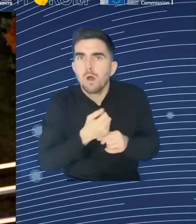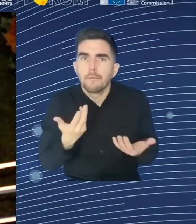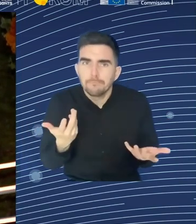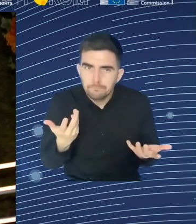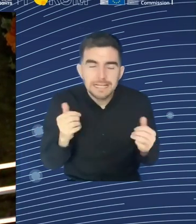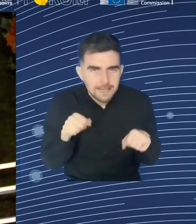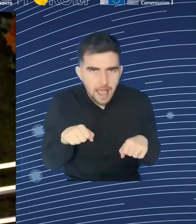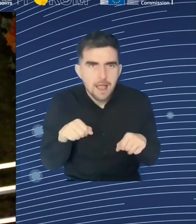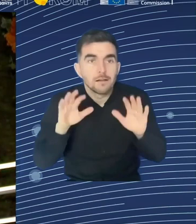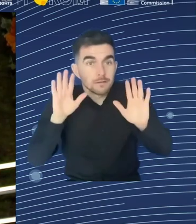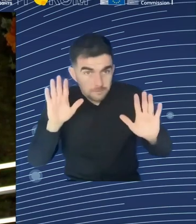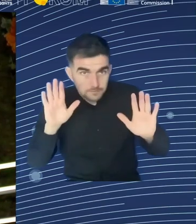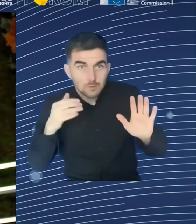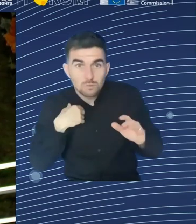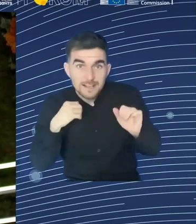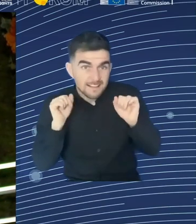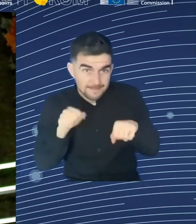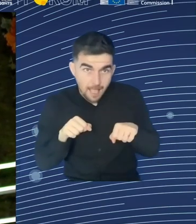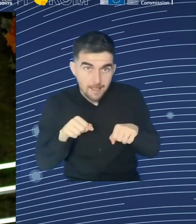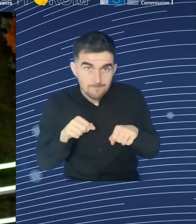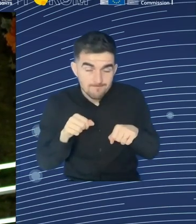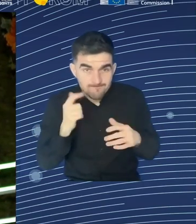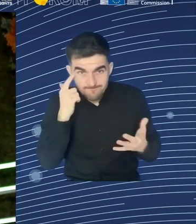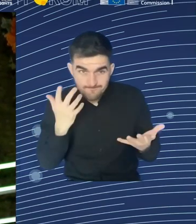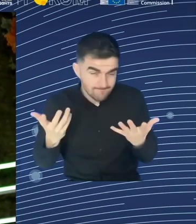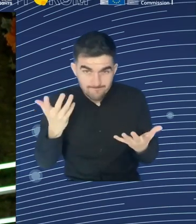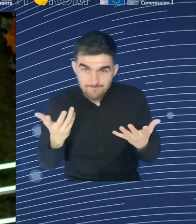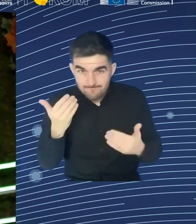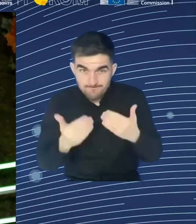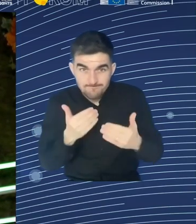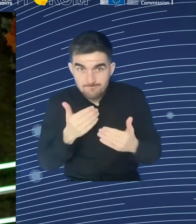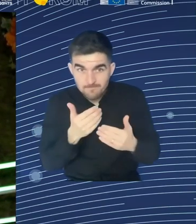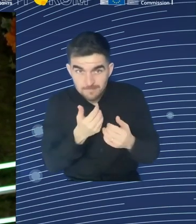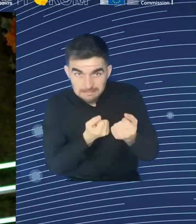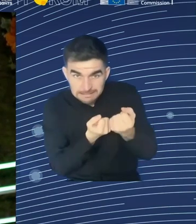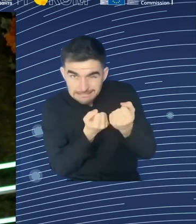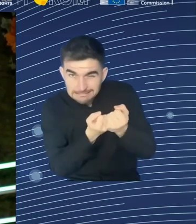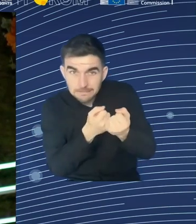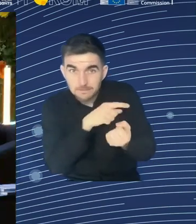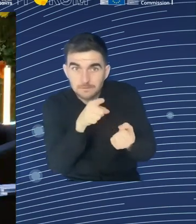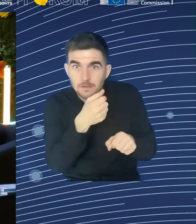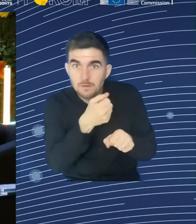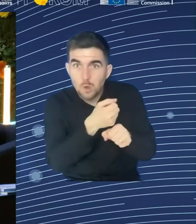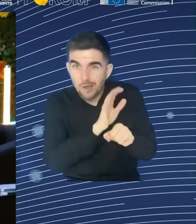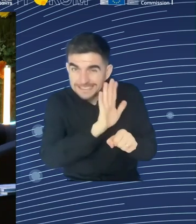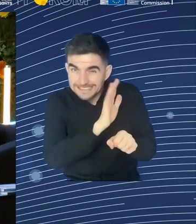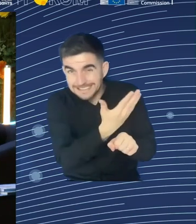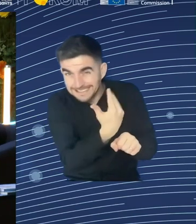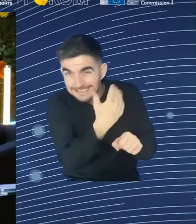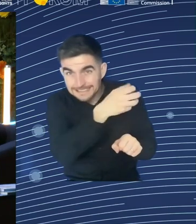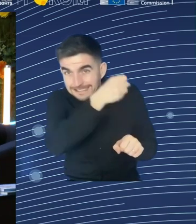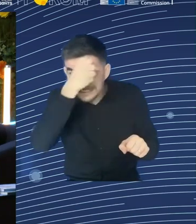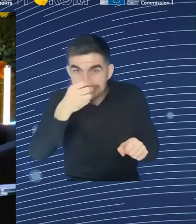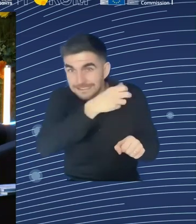care. We need to improve the conditions of those jobs, but also ensure that people can move on from those jobs and acquire